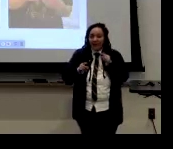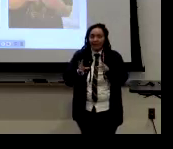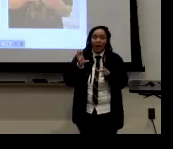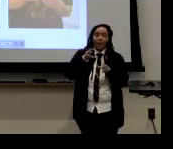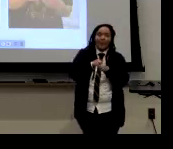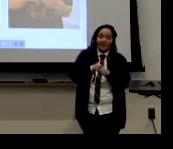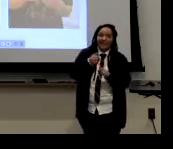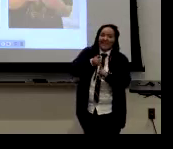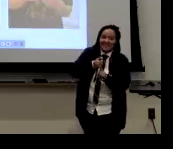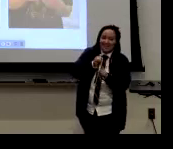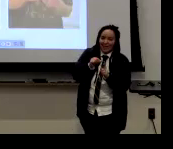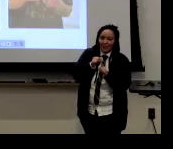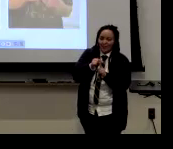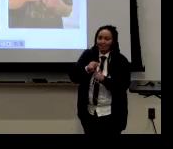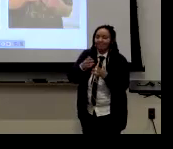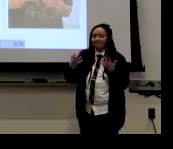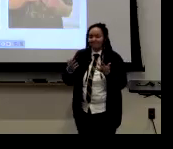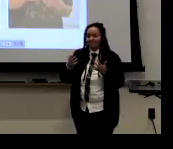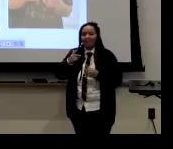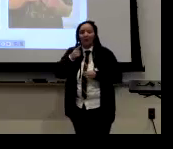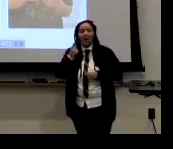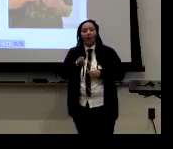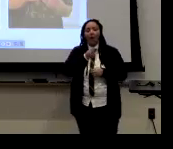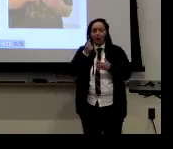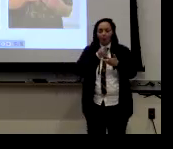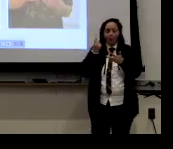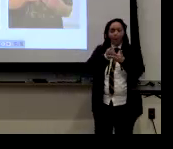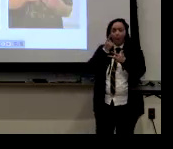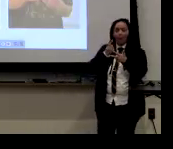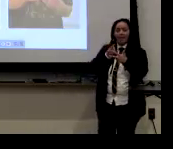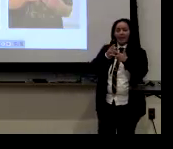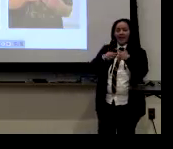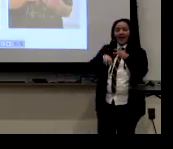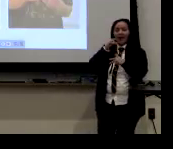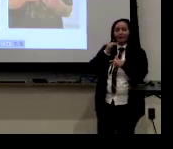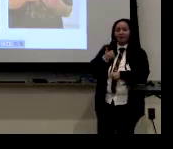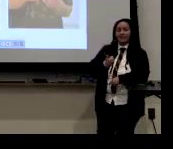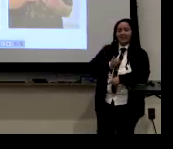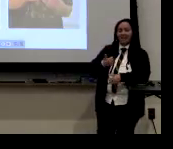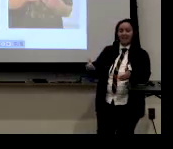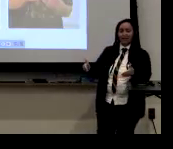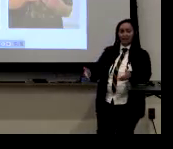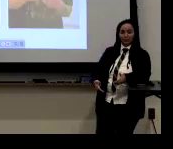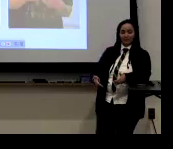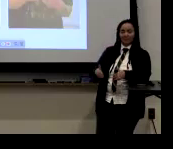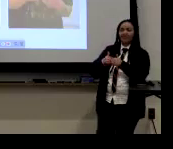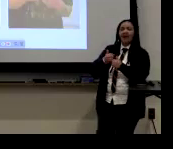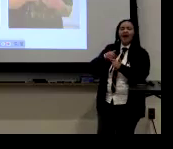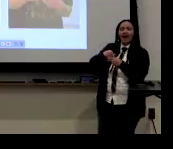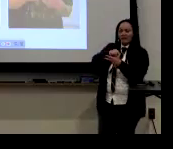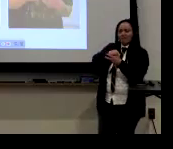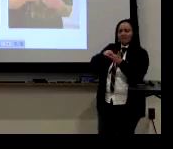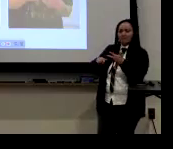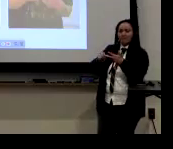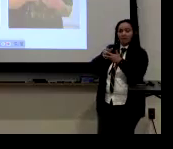you know, include the thumb in the sign, depending on what the sign is. And out of